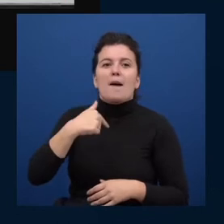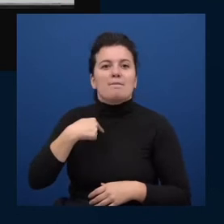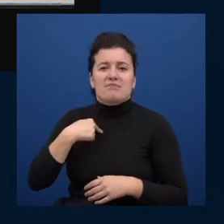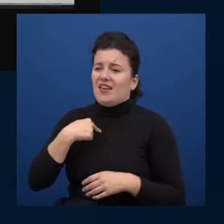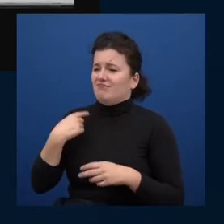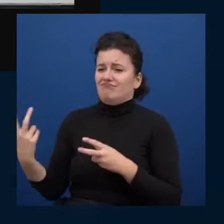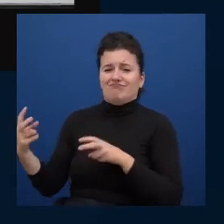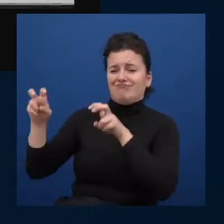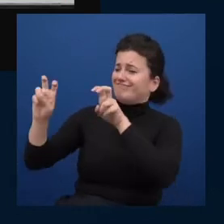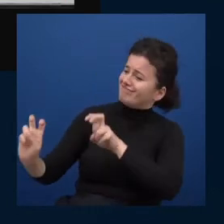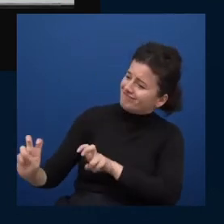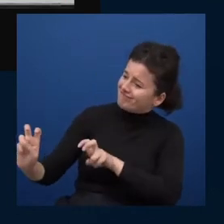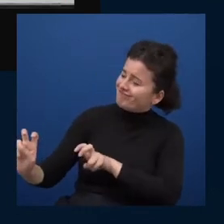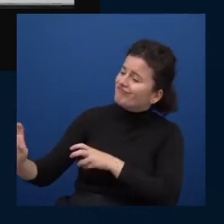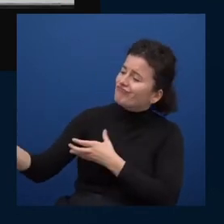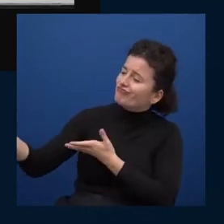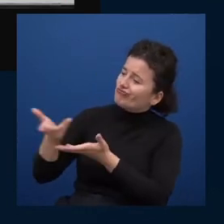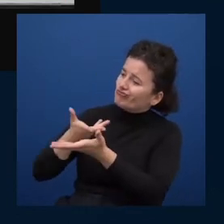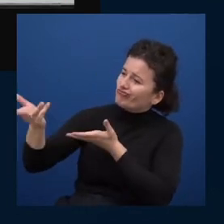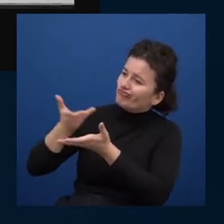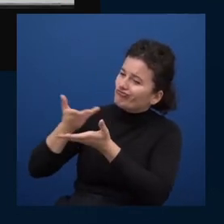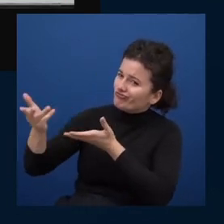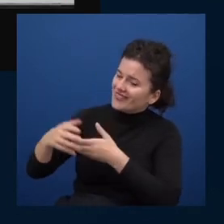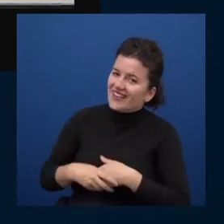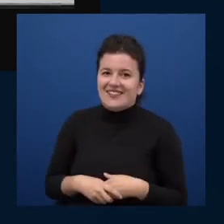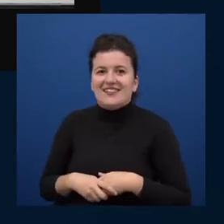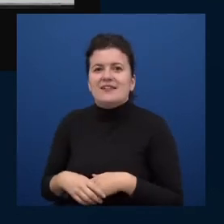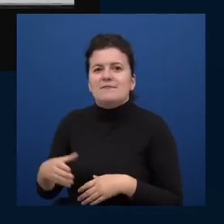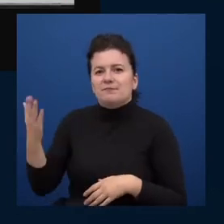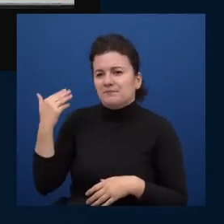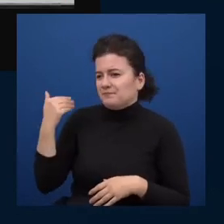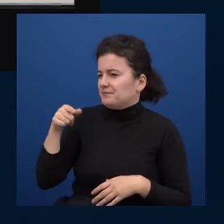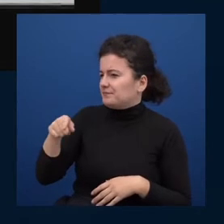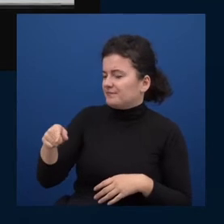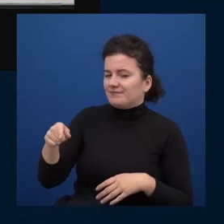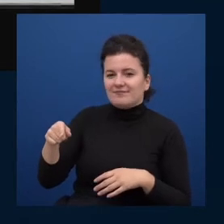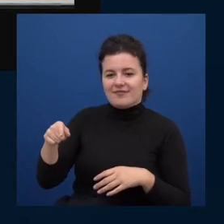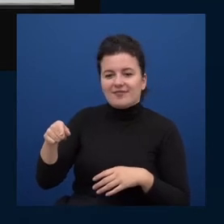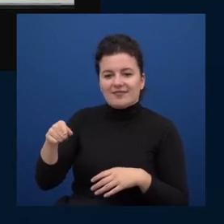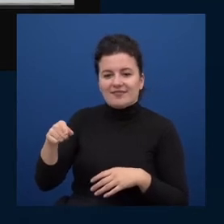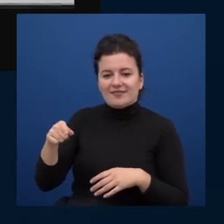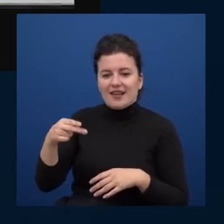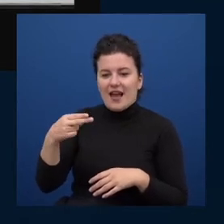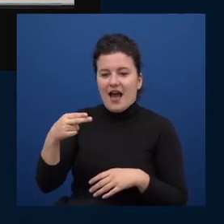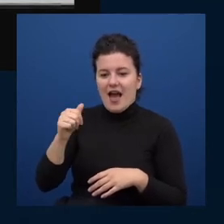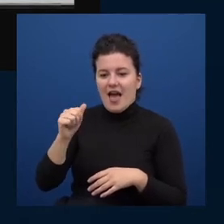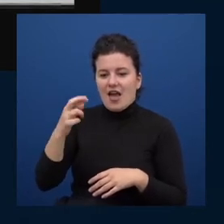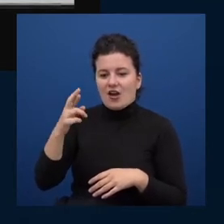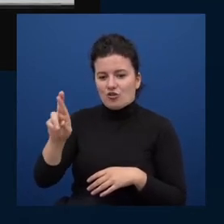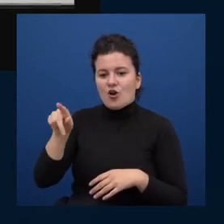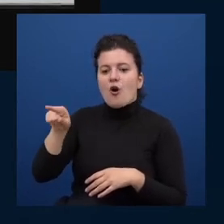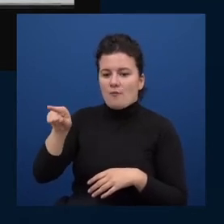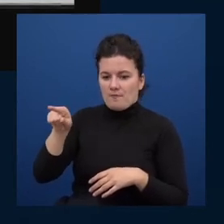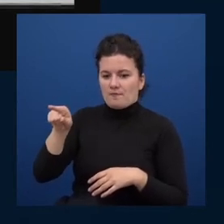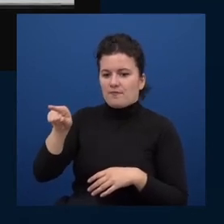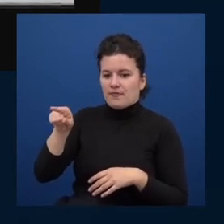side interview where because when i started interviewing um pair programming was just being invented so i